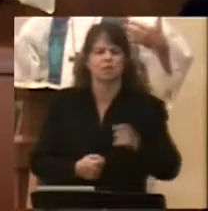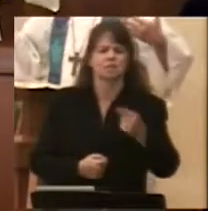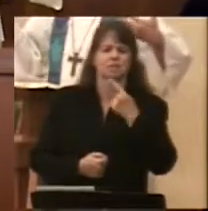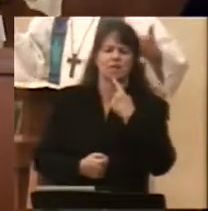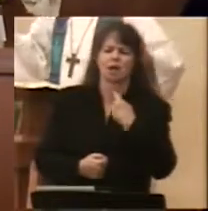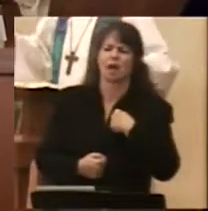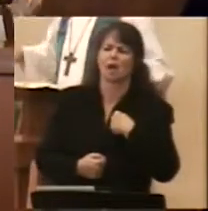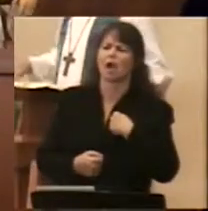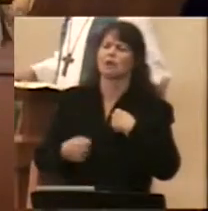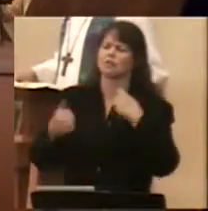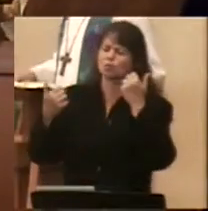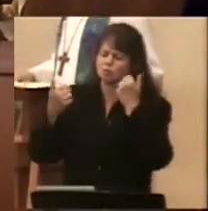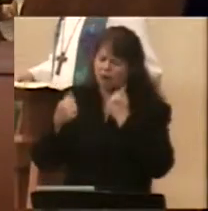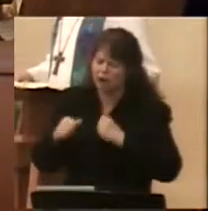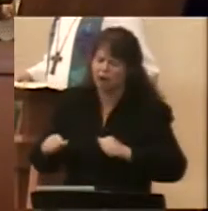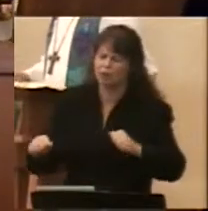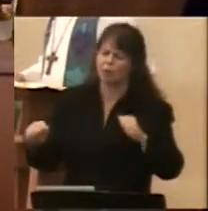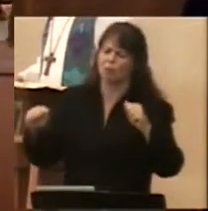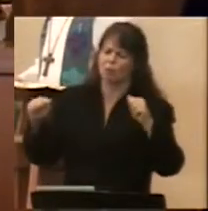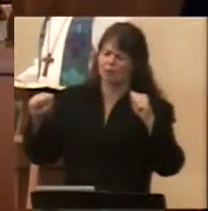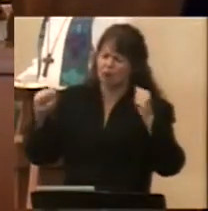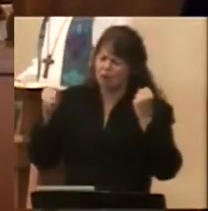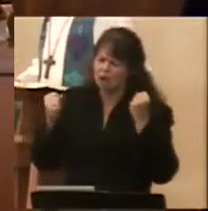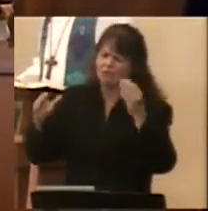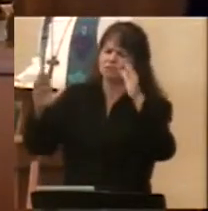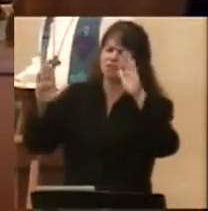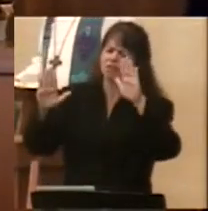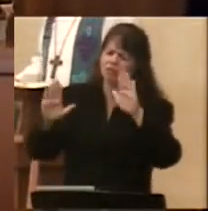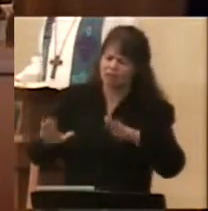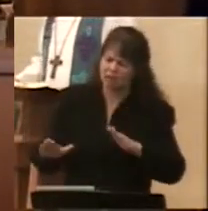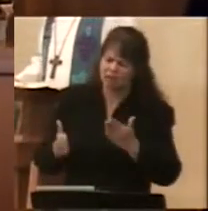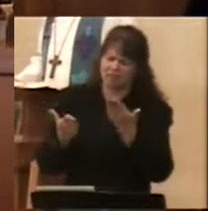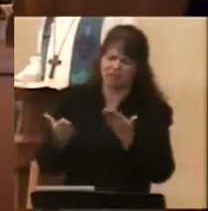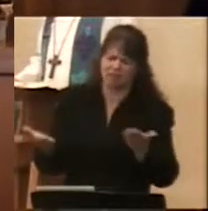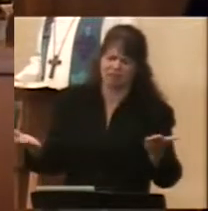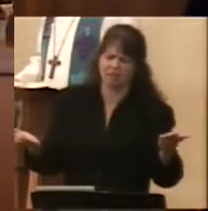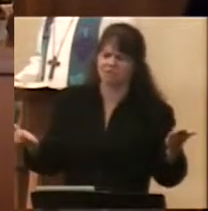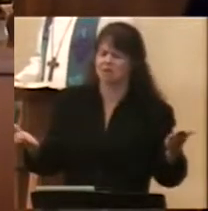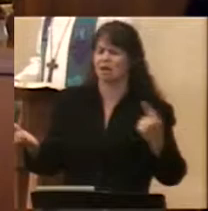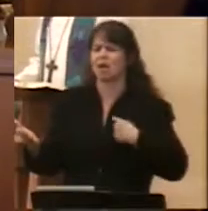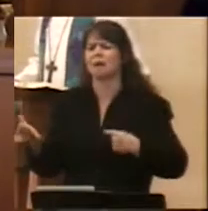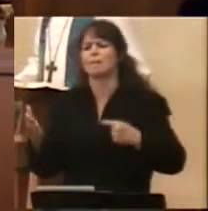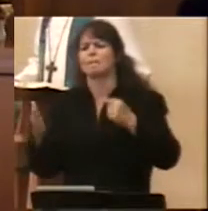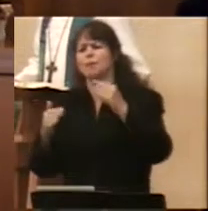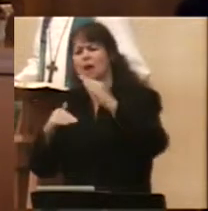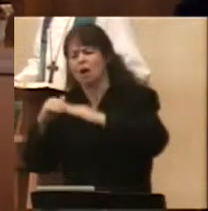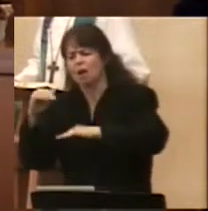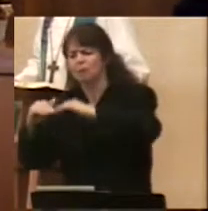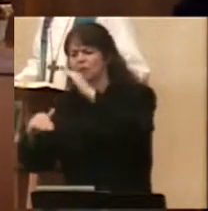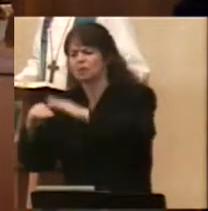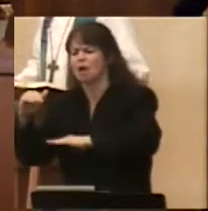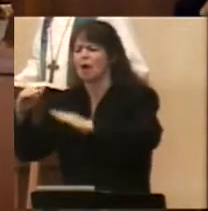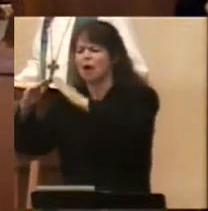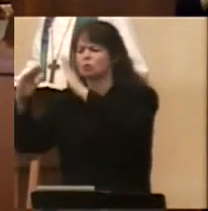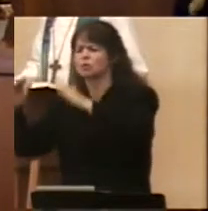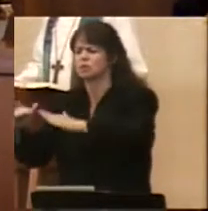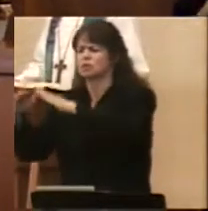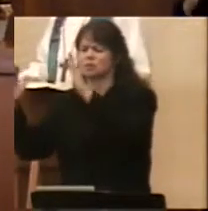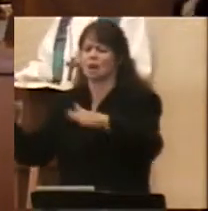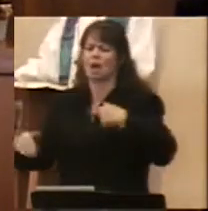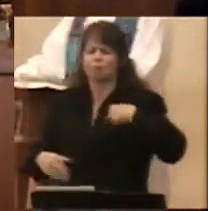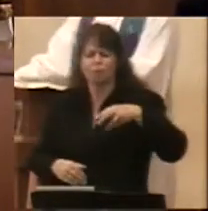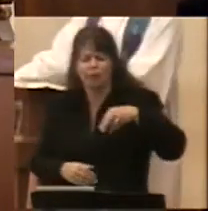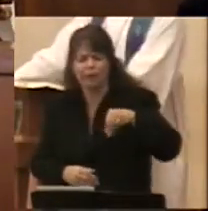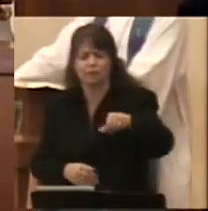great works. I built houses and planted vineyards. I